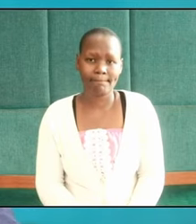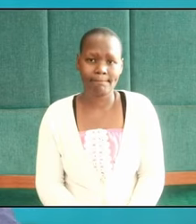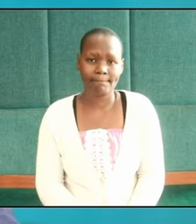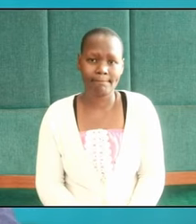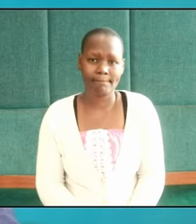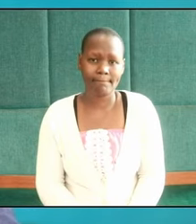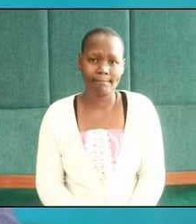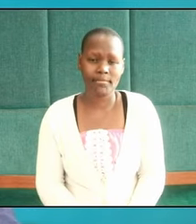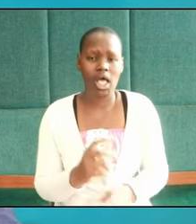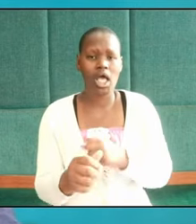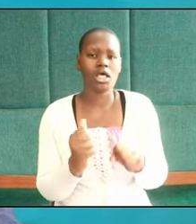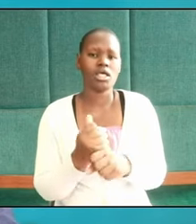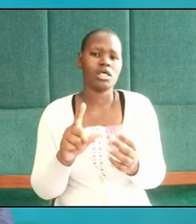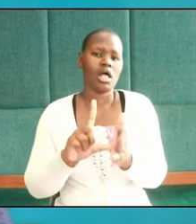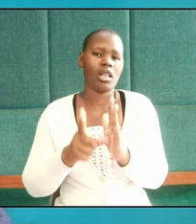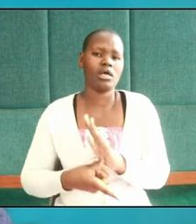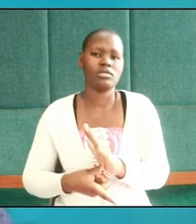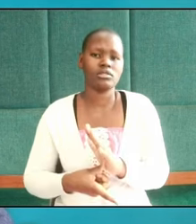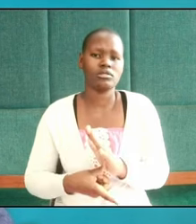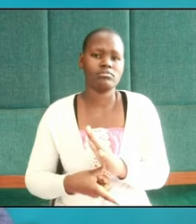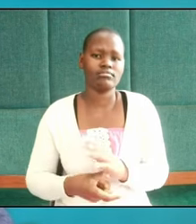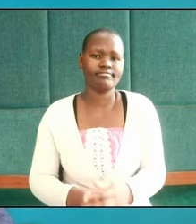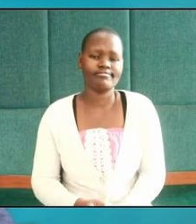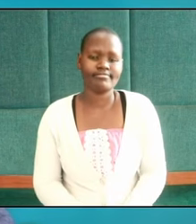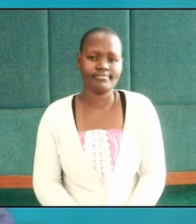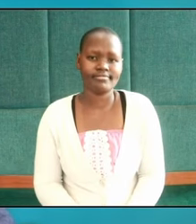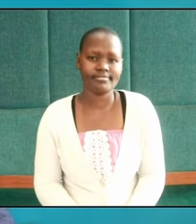a year later, he has to follow.